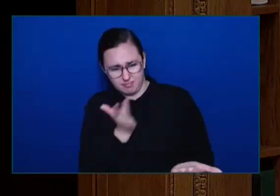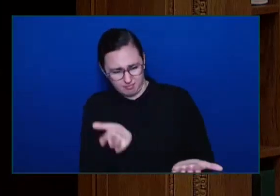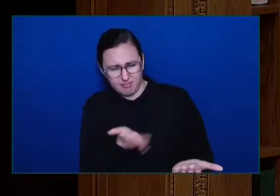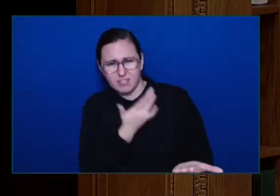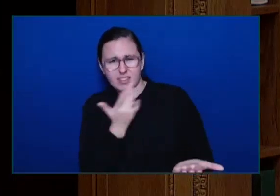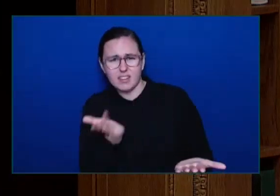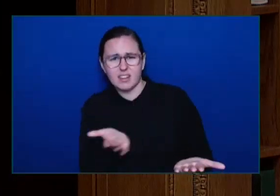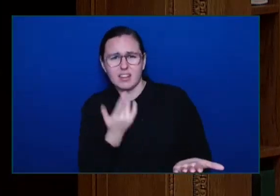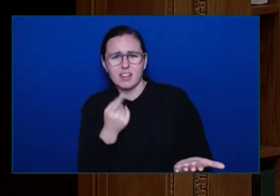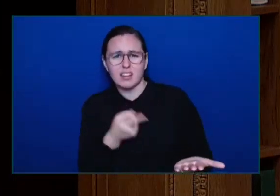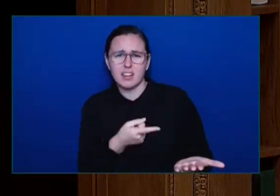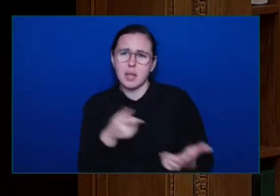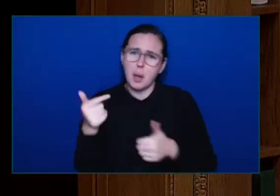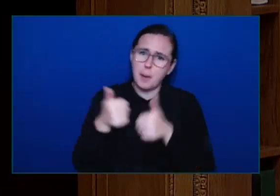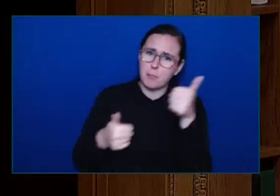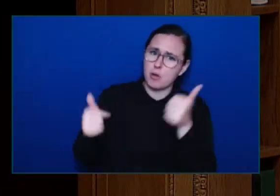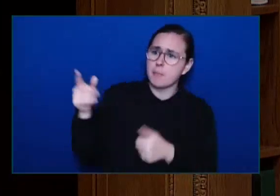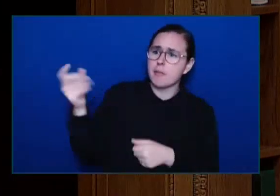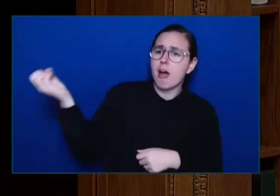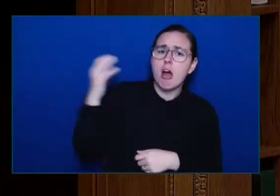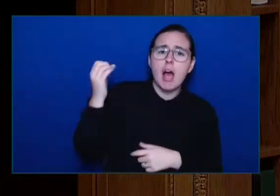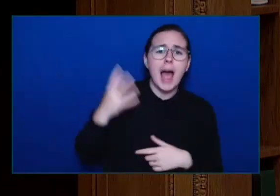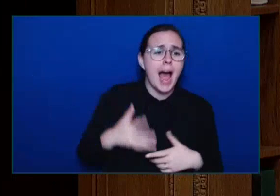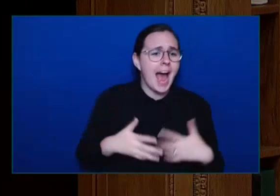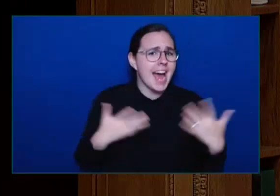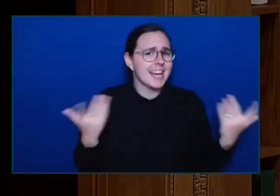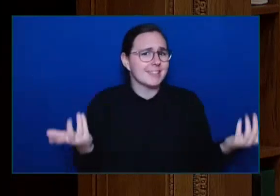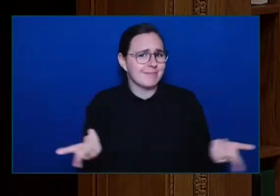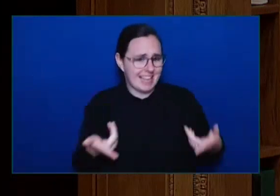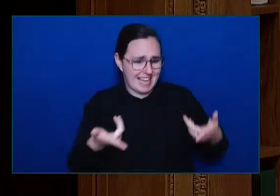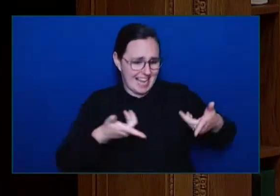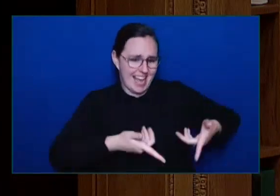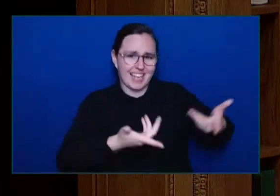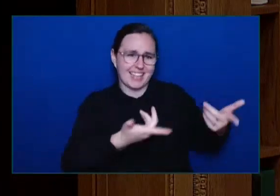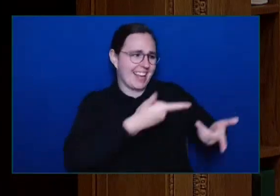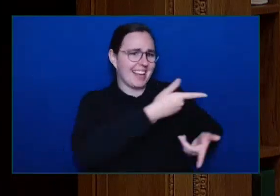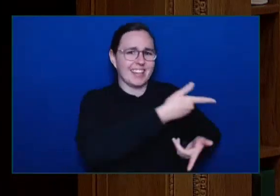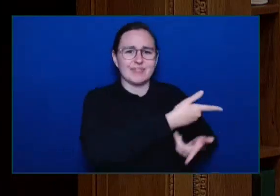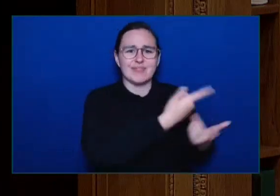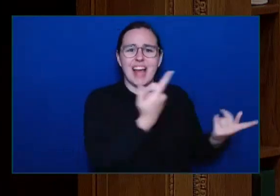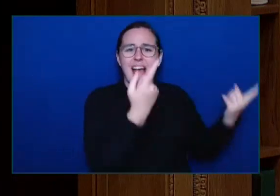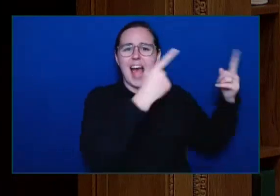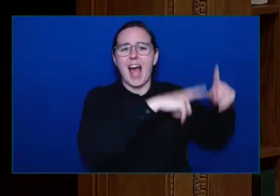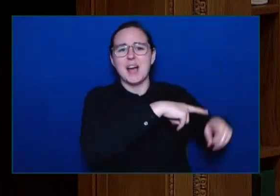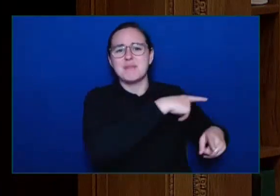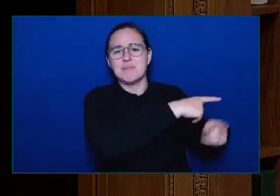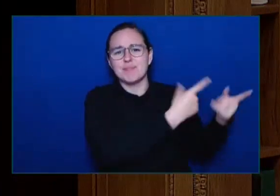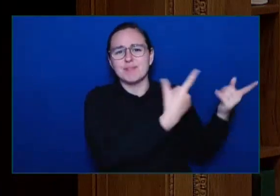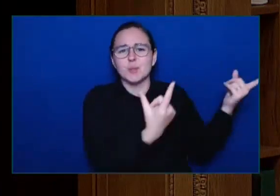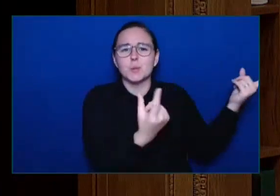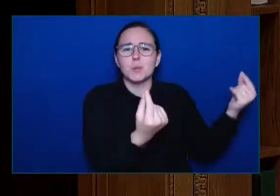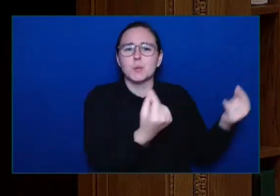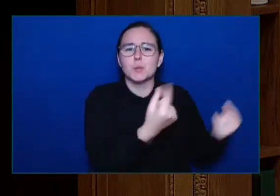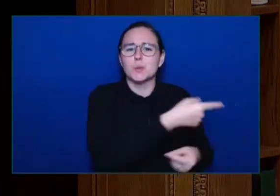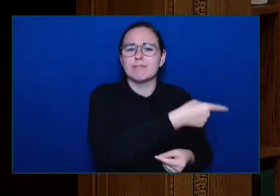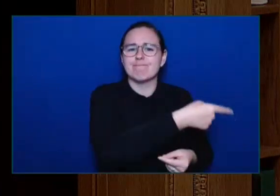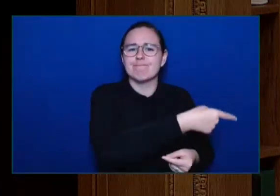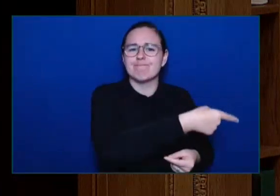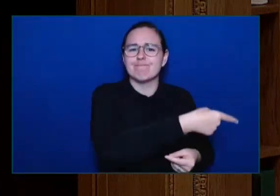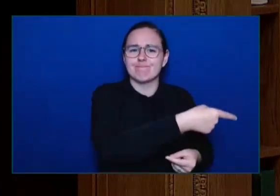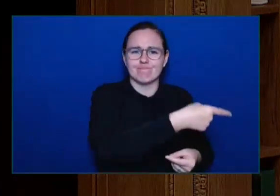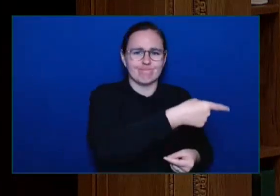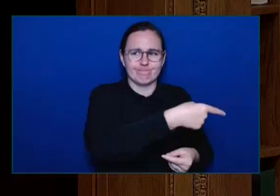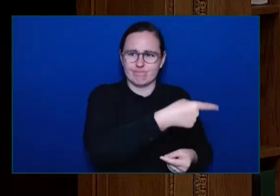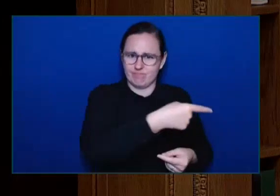victim Of the misdeeds of others Mr. Speaker But far from addressing this